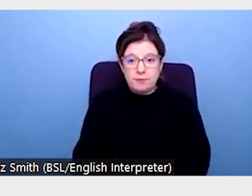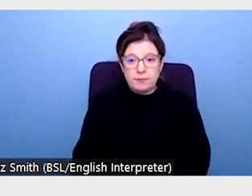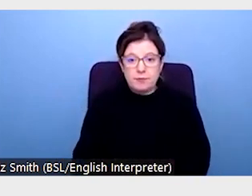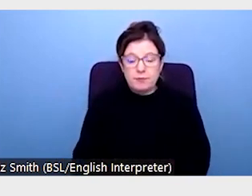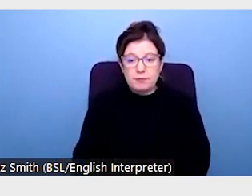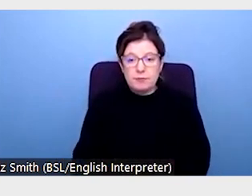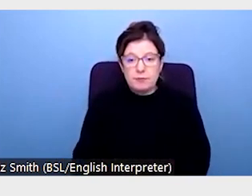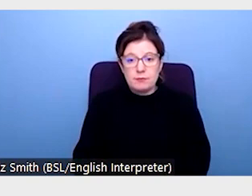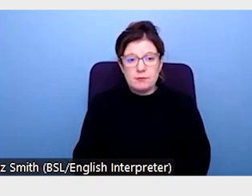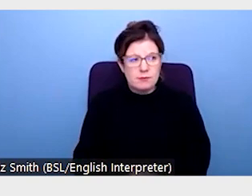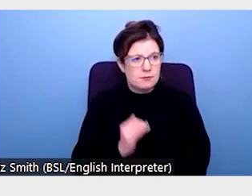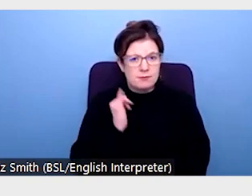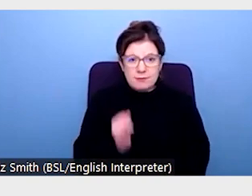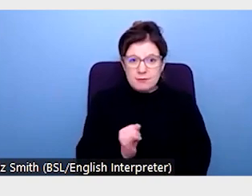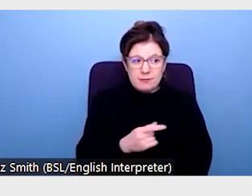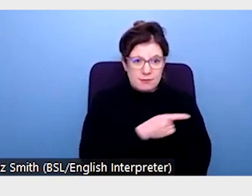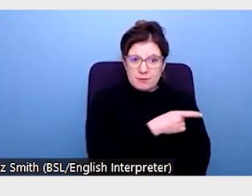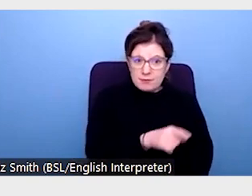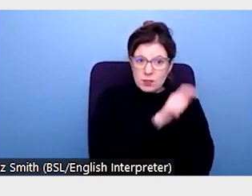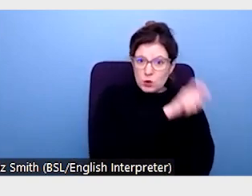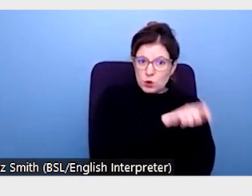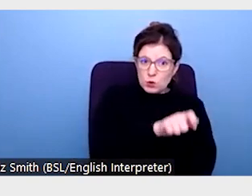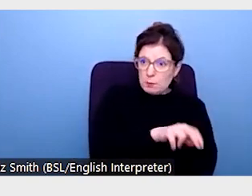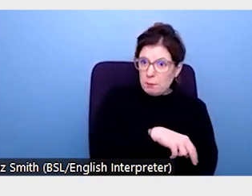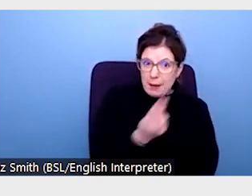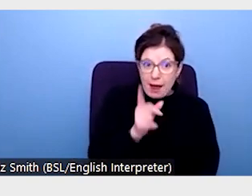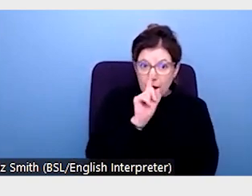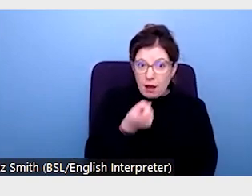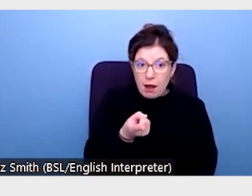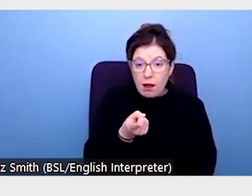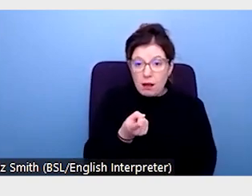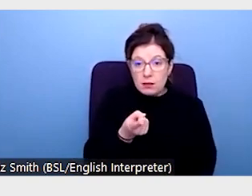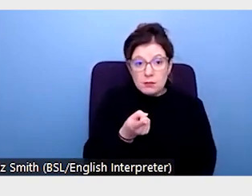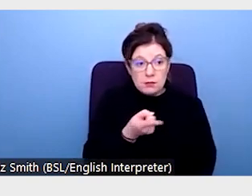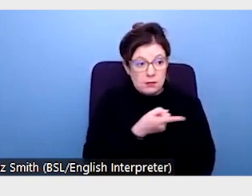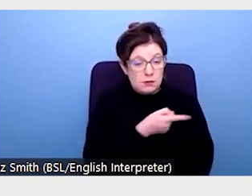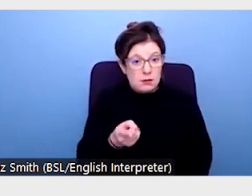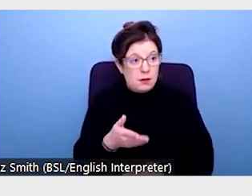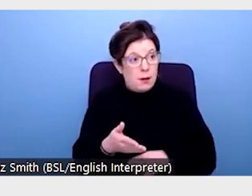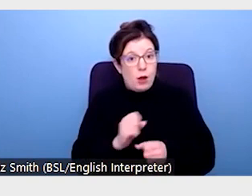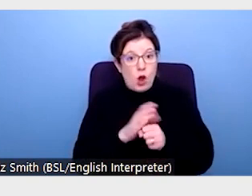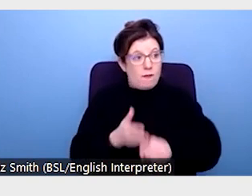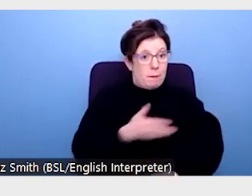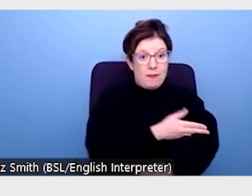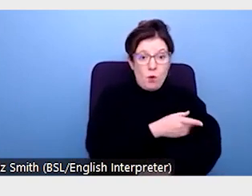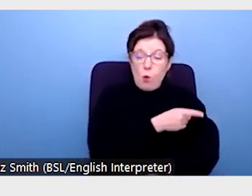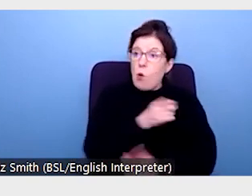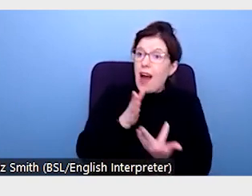disregards the fact that for some students going back is not a choice. Pre-pandemic education was never accessible to them.